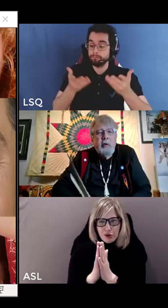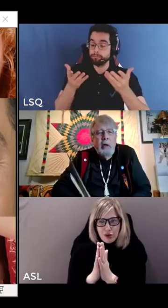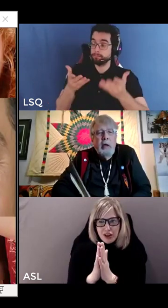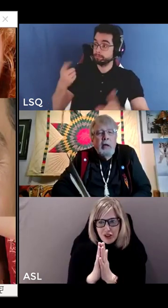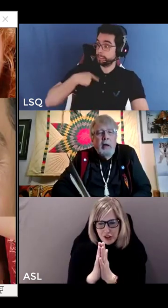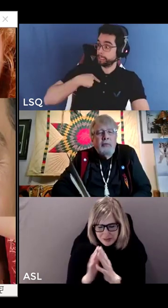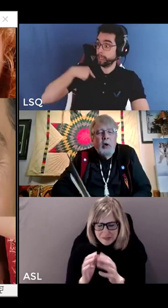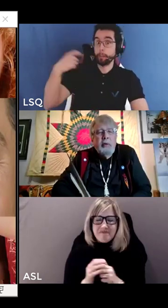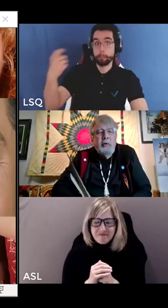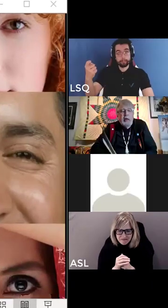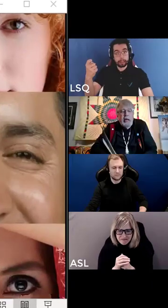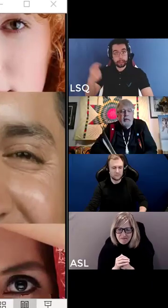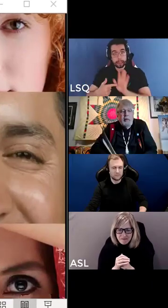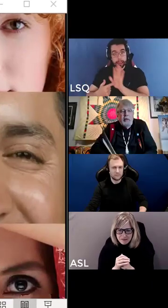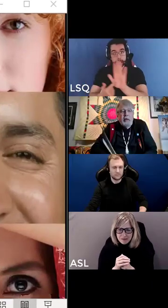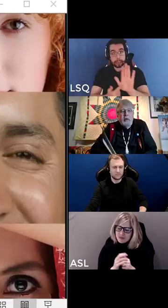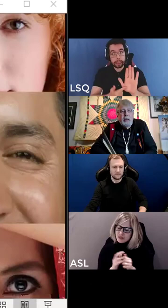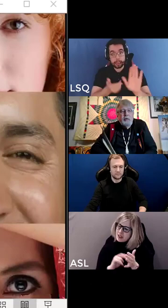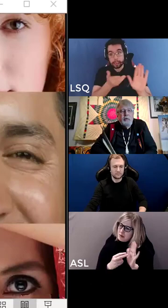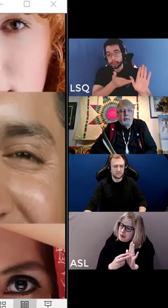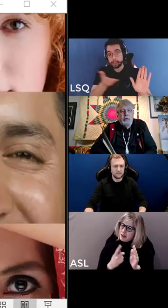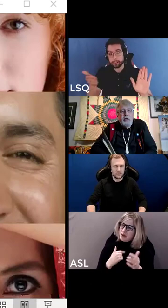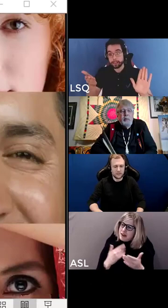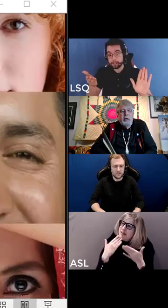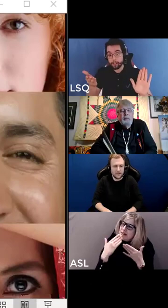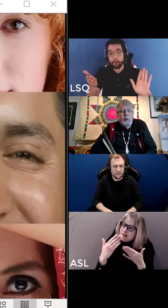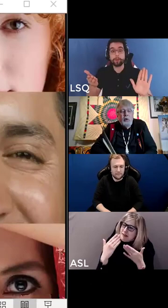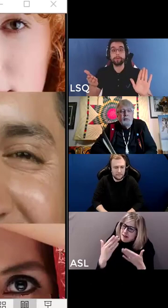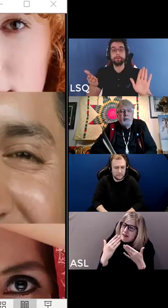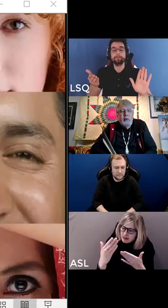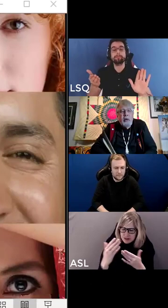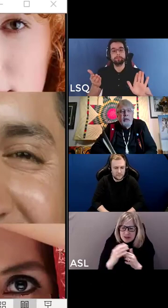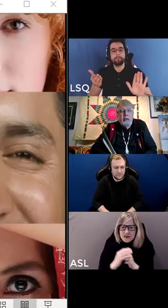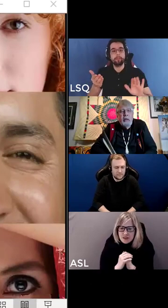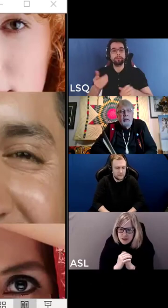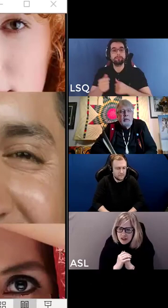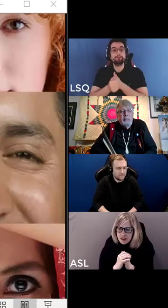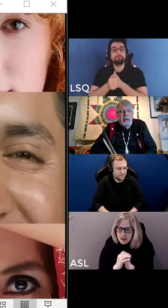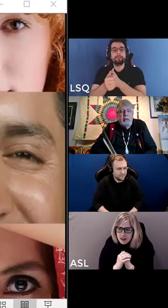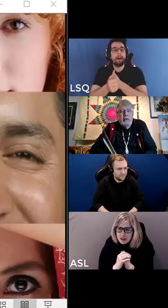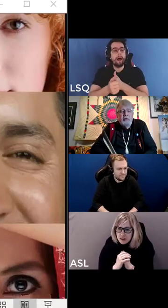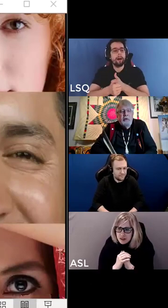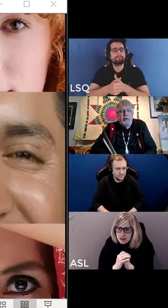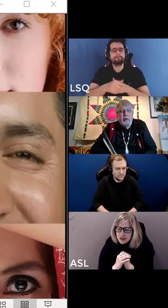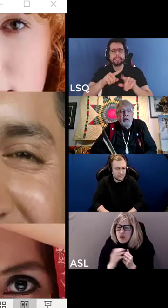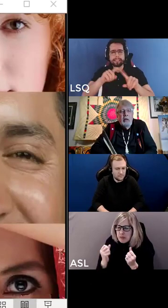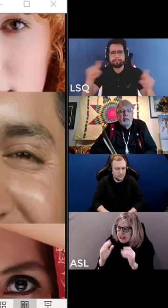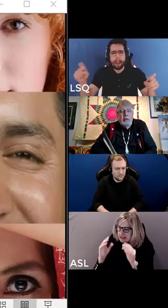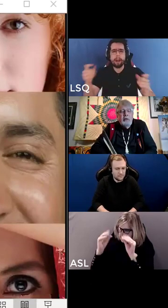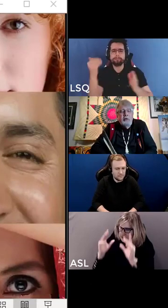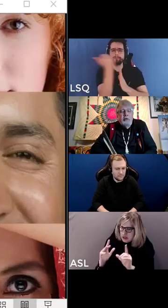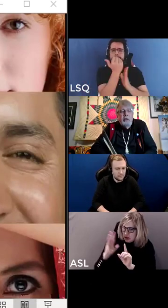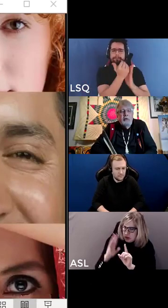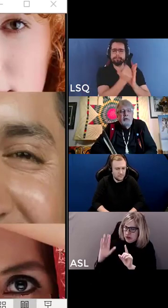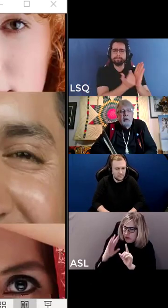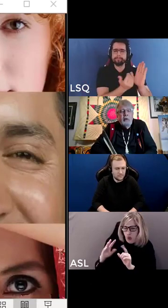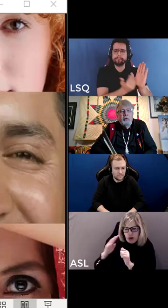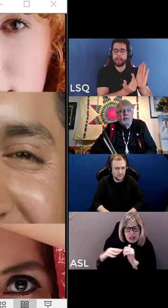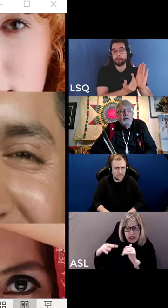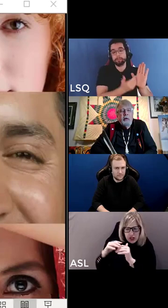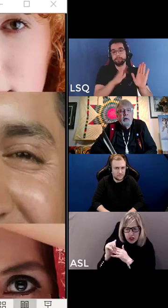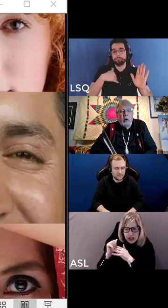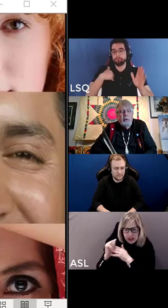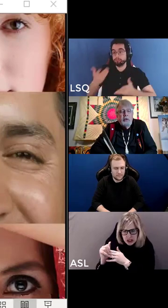teachings, a form of our Thanksgiving address, which has been informed from my many teachers, Indigenous leaders,